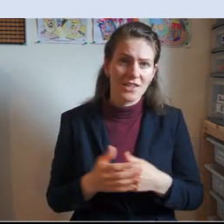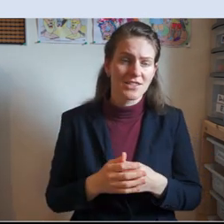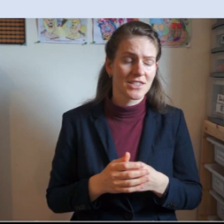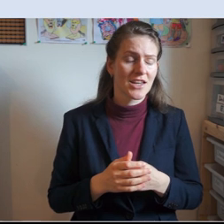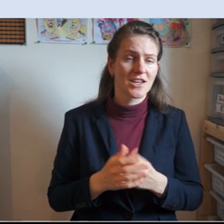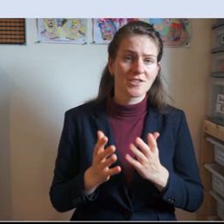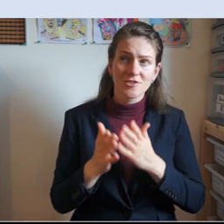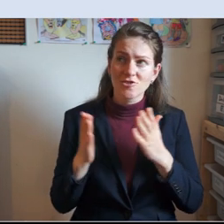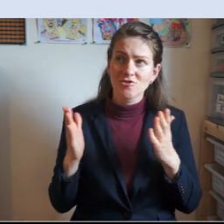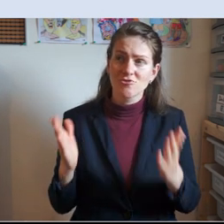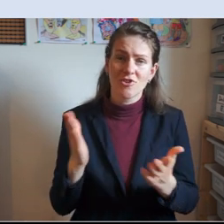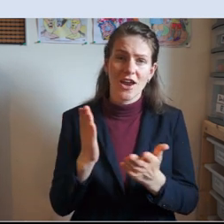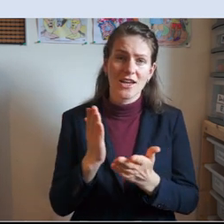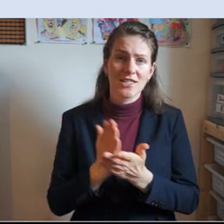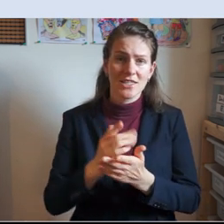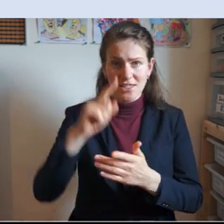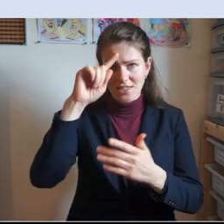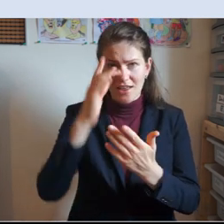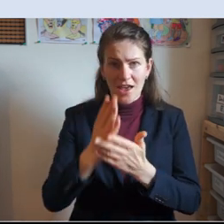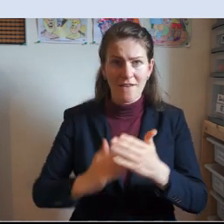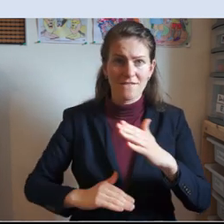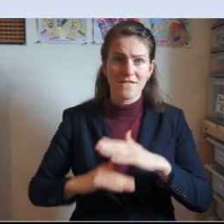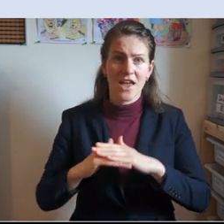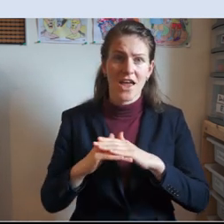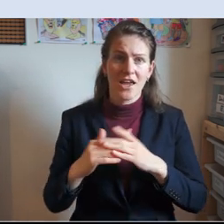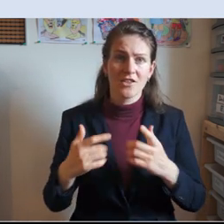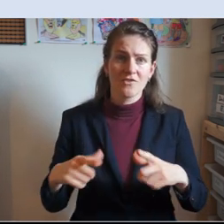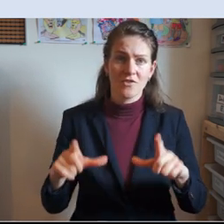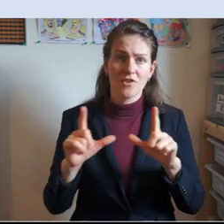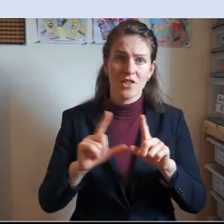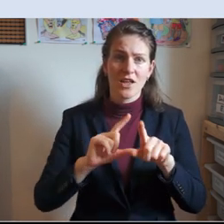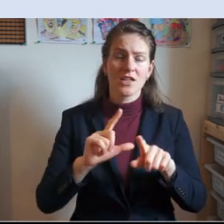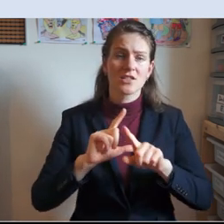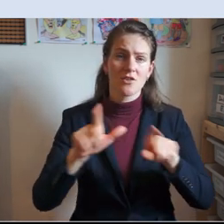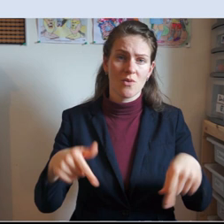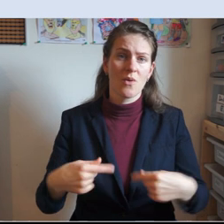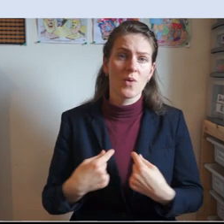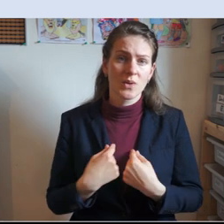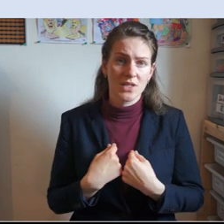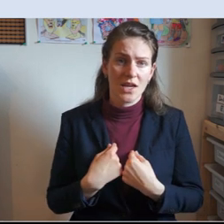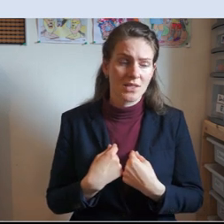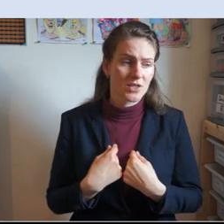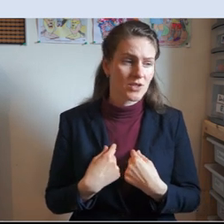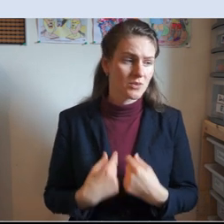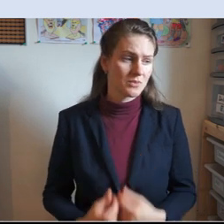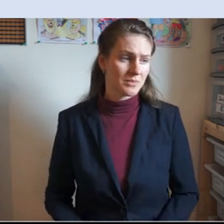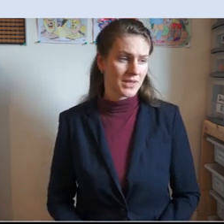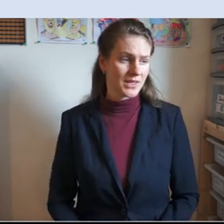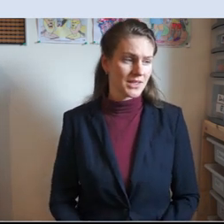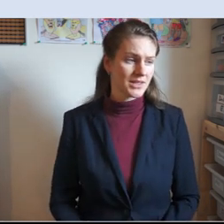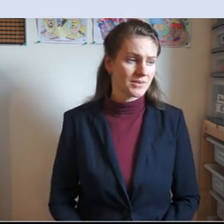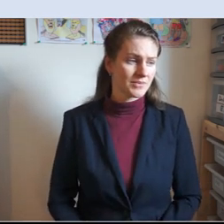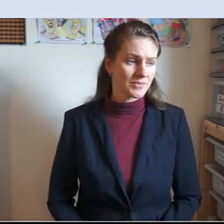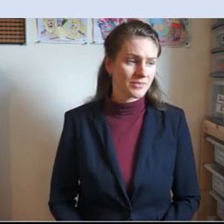provided. Great is thy faithfulness, Lord, come